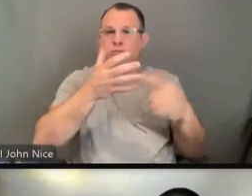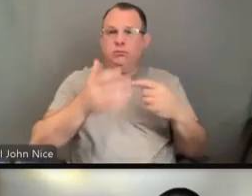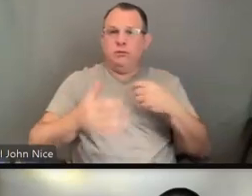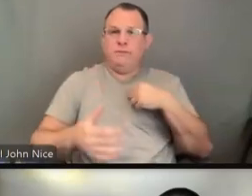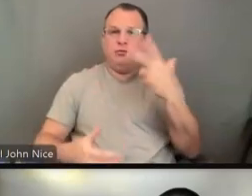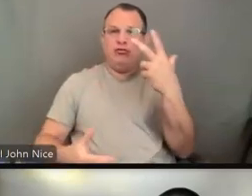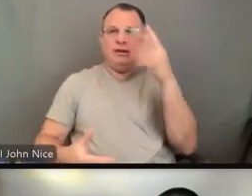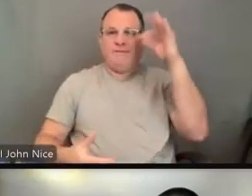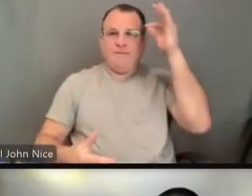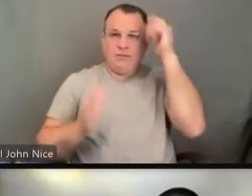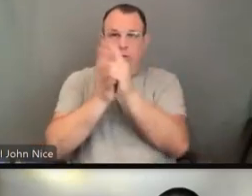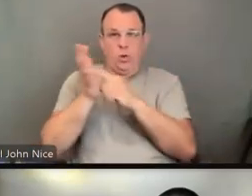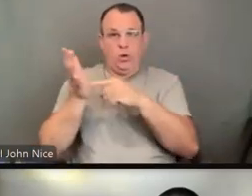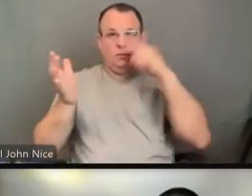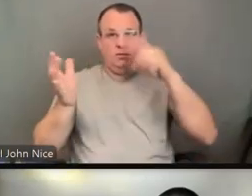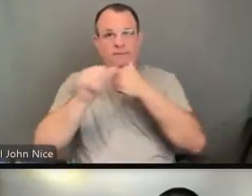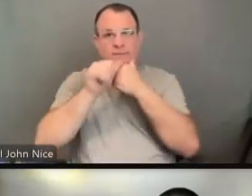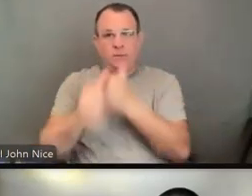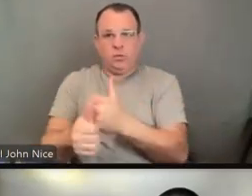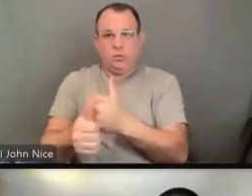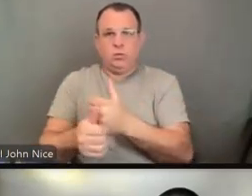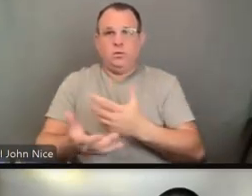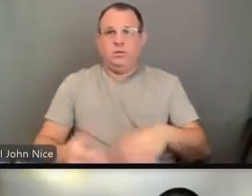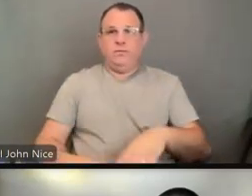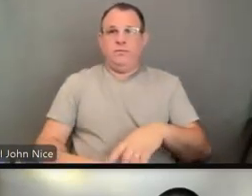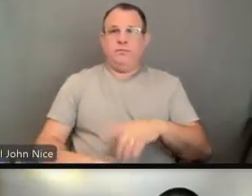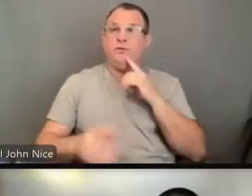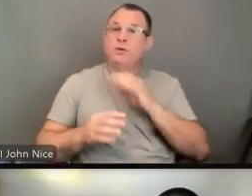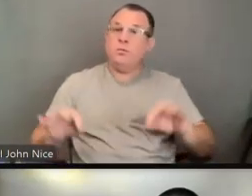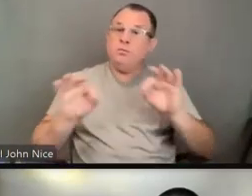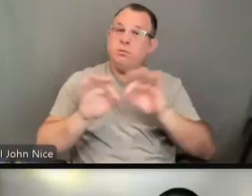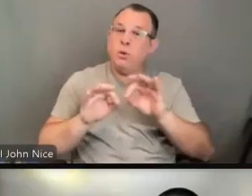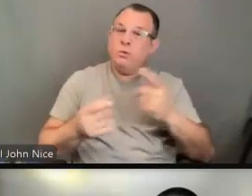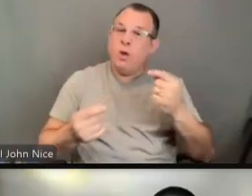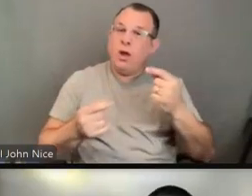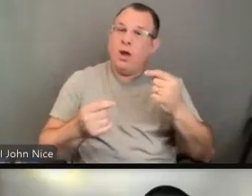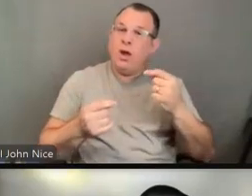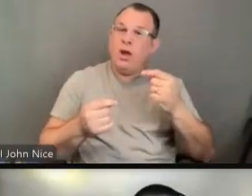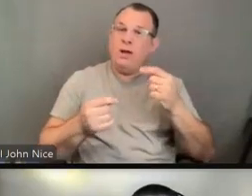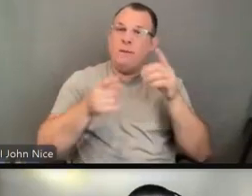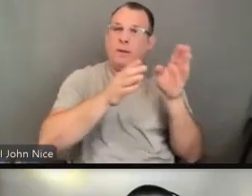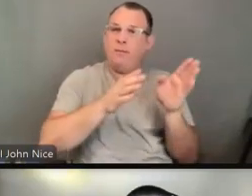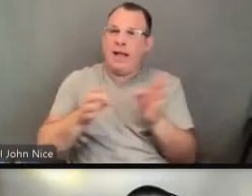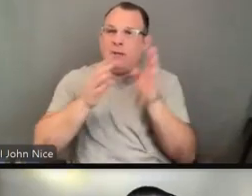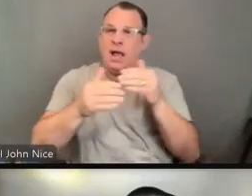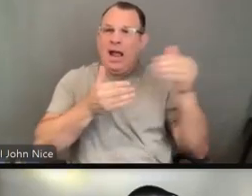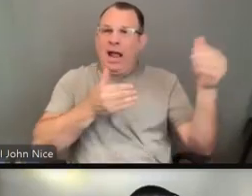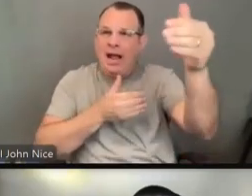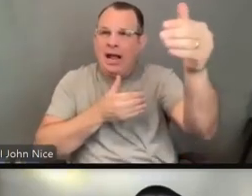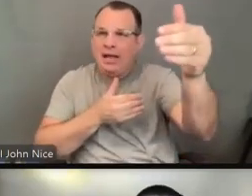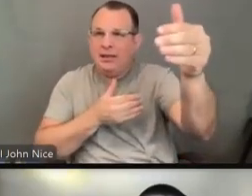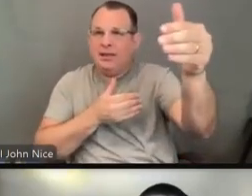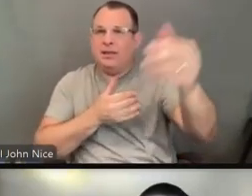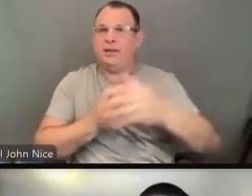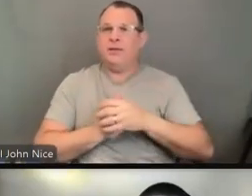The most important strategy is to plan ahead. Planning ahead is critical, and